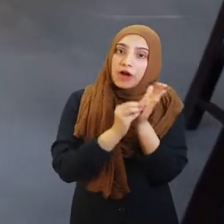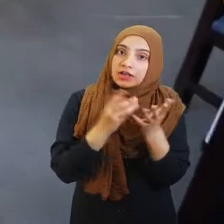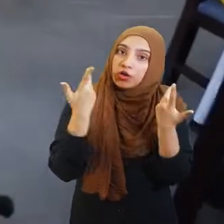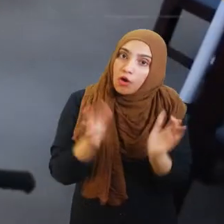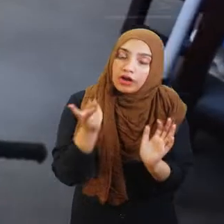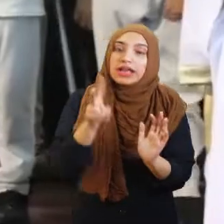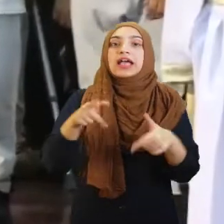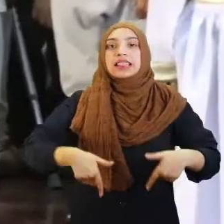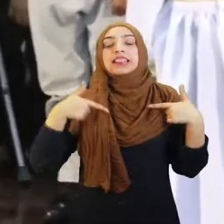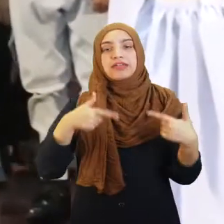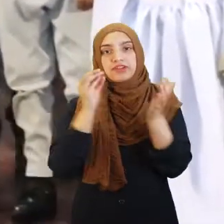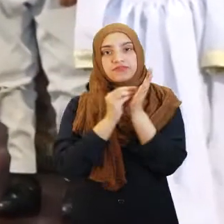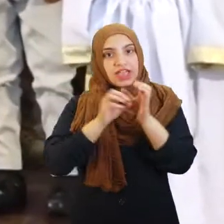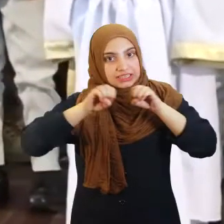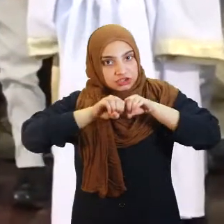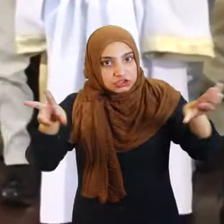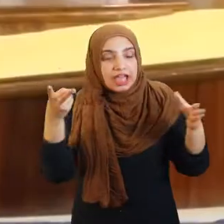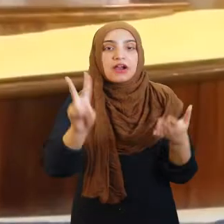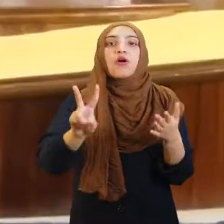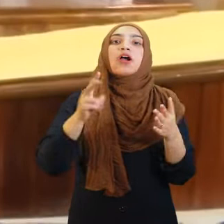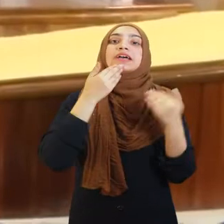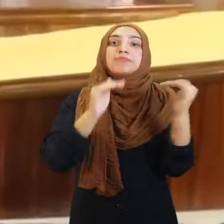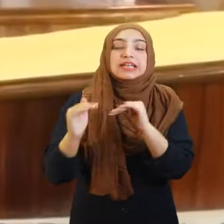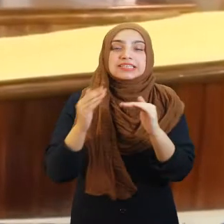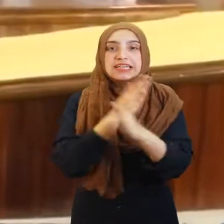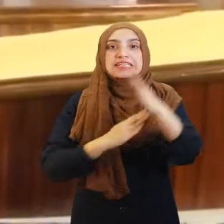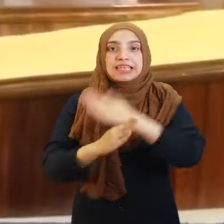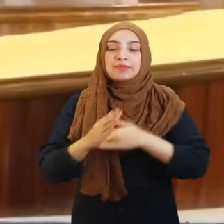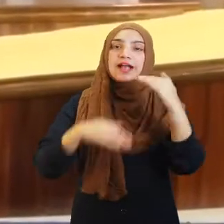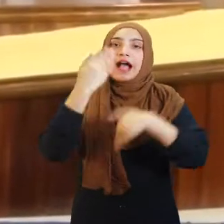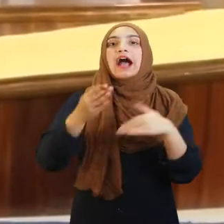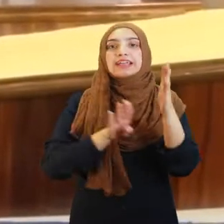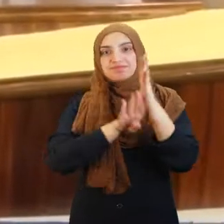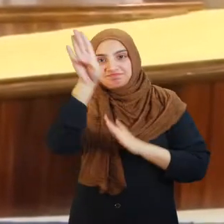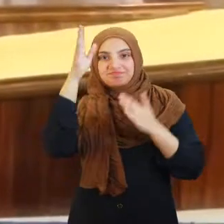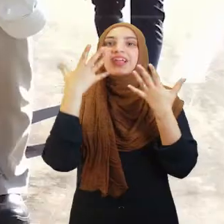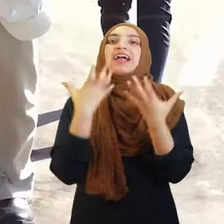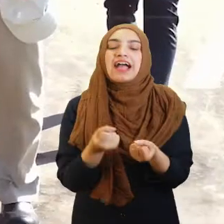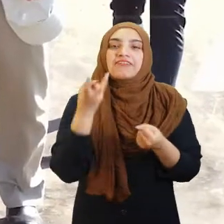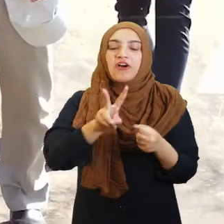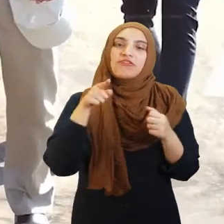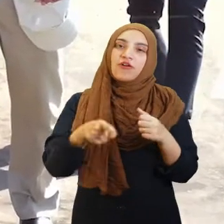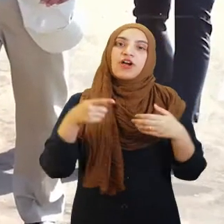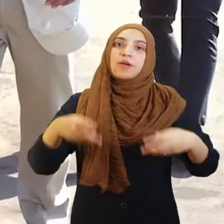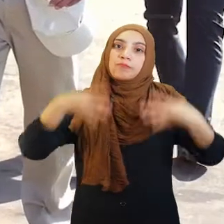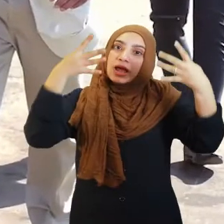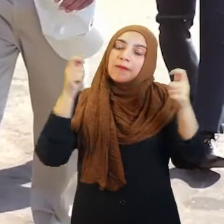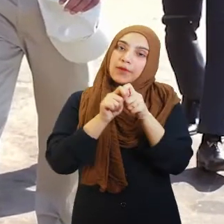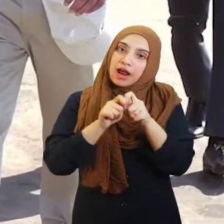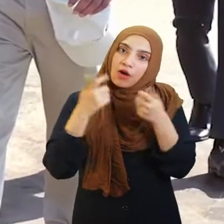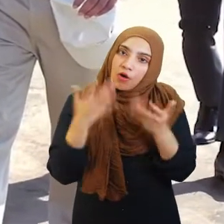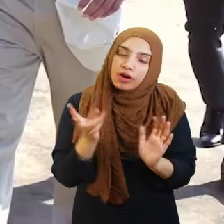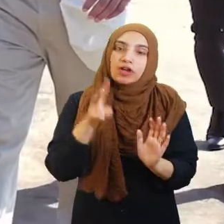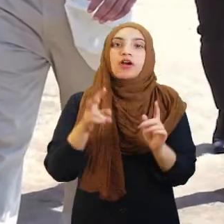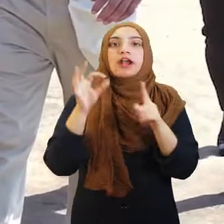ensure their active participation to become a productive part of the society in future. The way this institution was